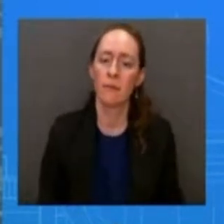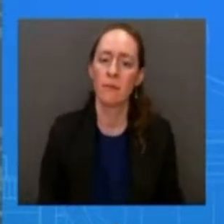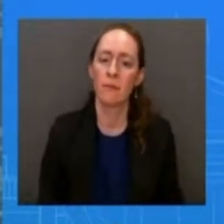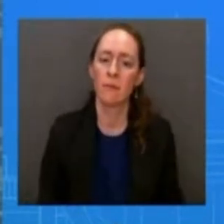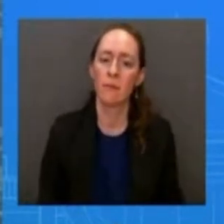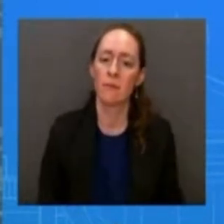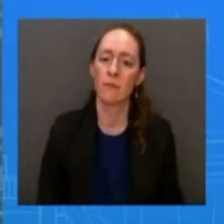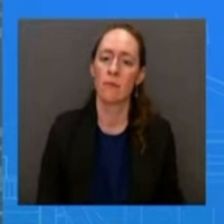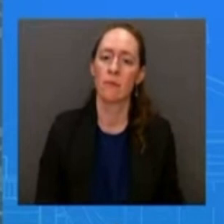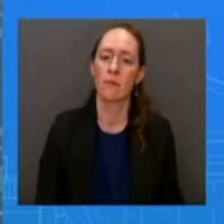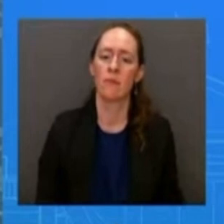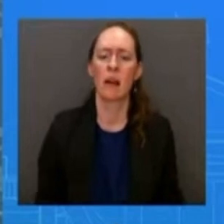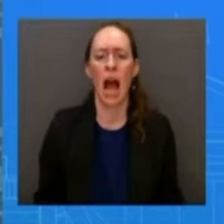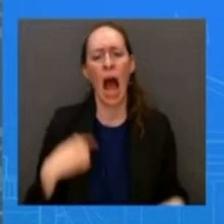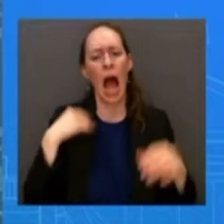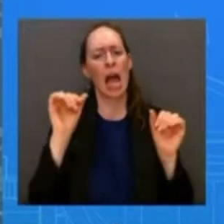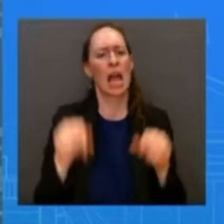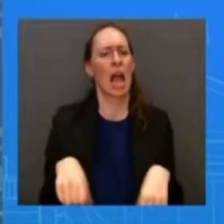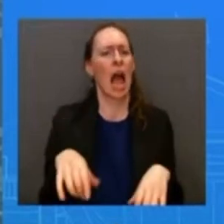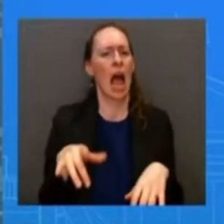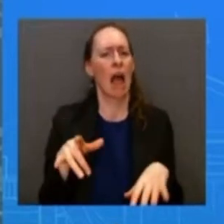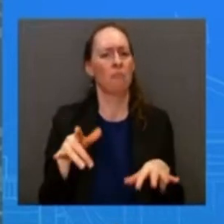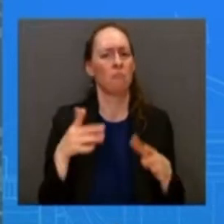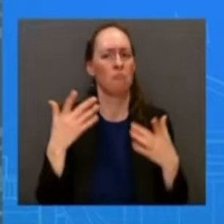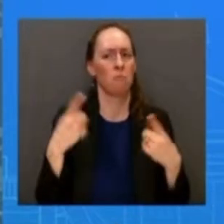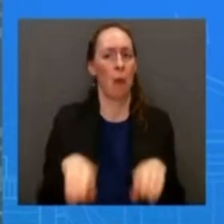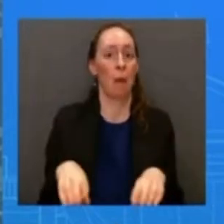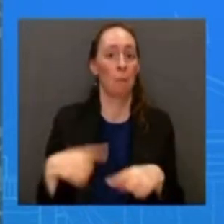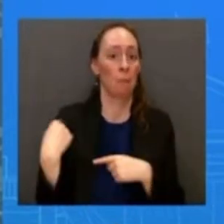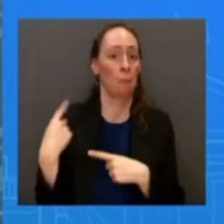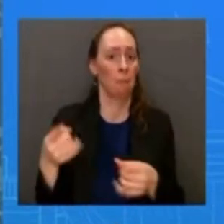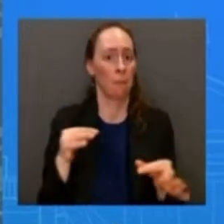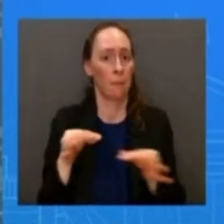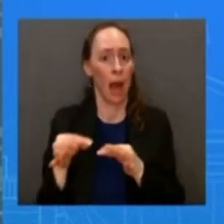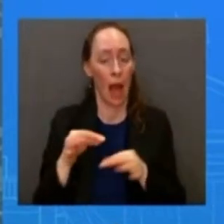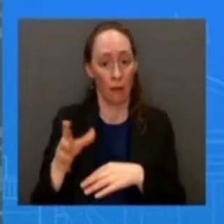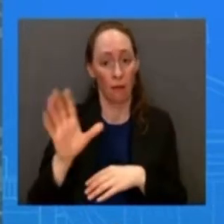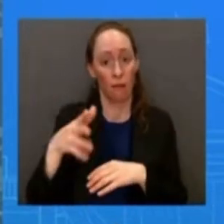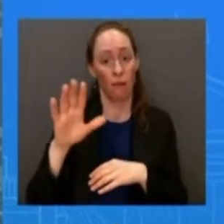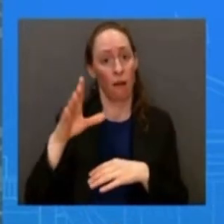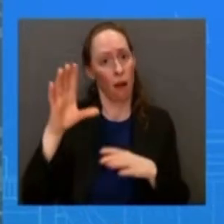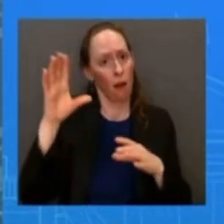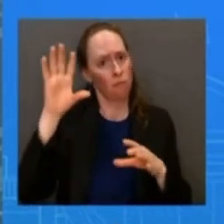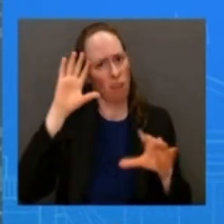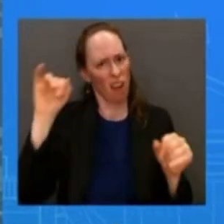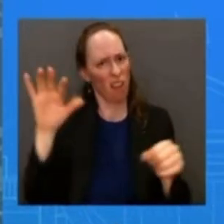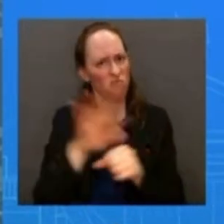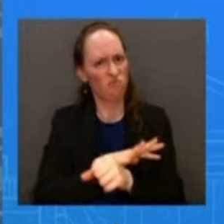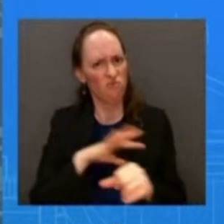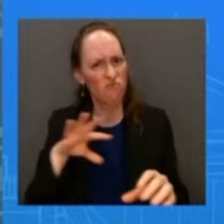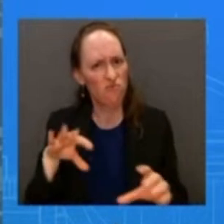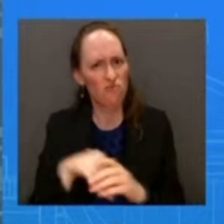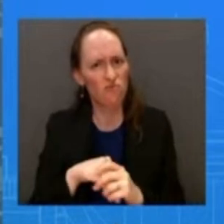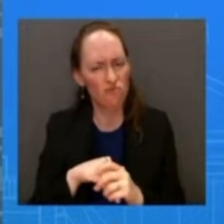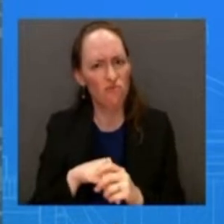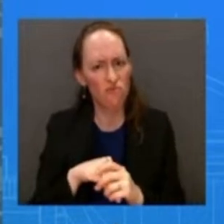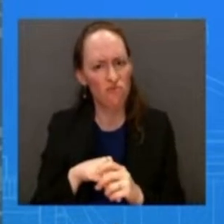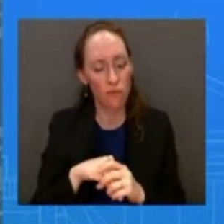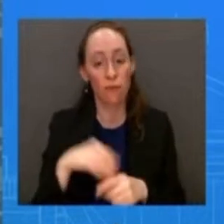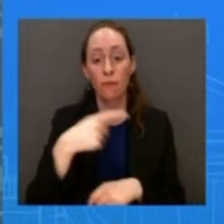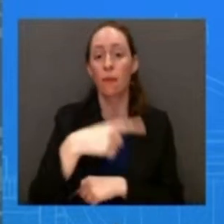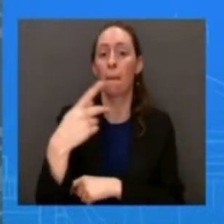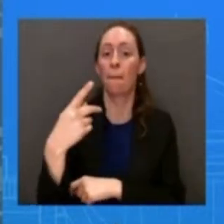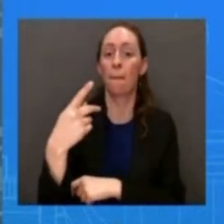was indeed very involved uh and the president uh listened to the recommendations clearly that he got from the pentagon and he took action as commander-in-chief